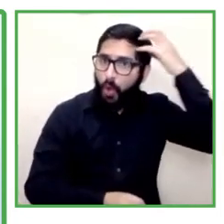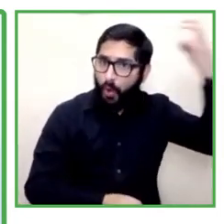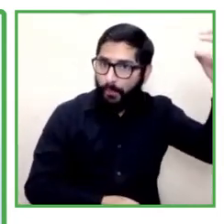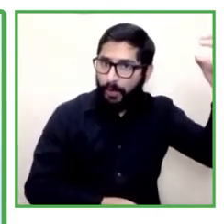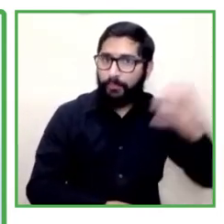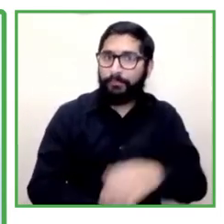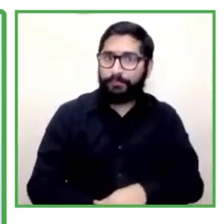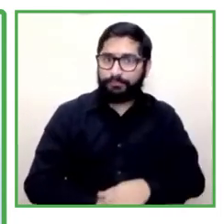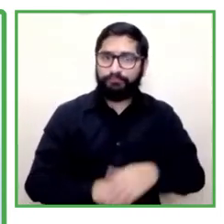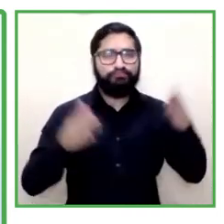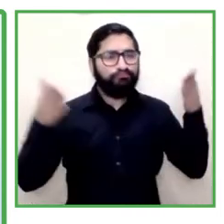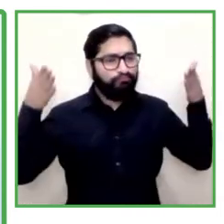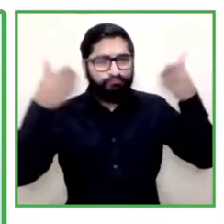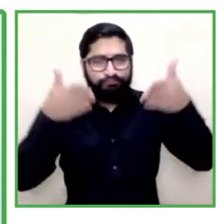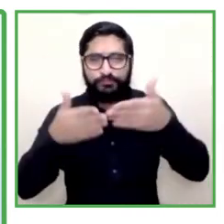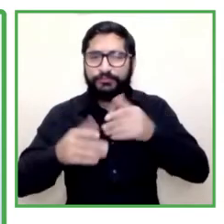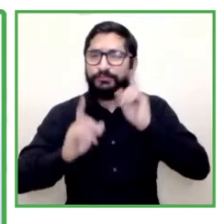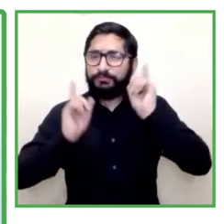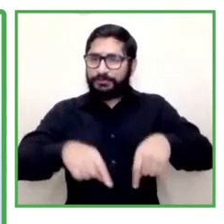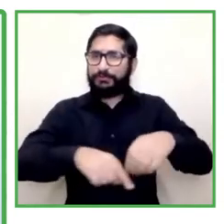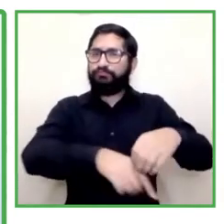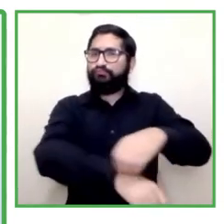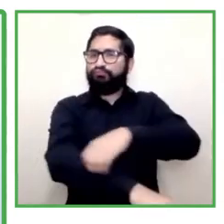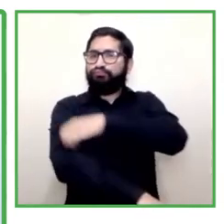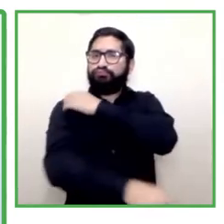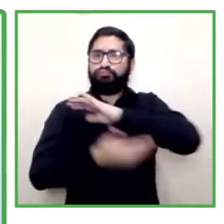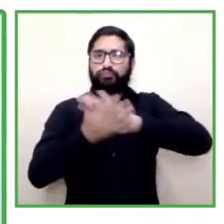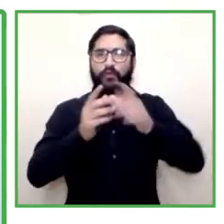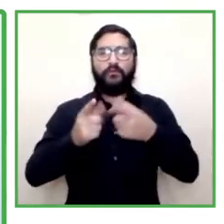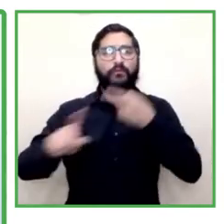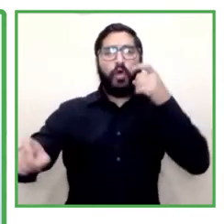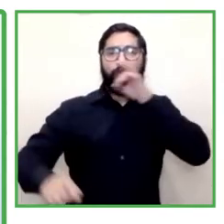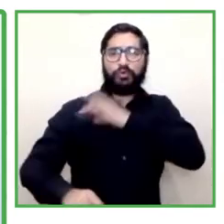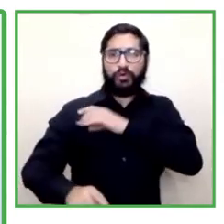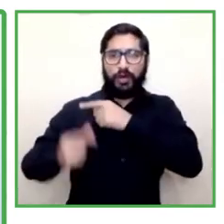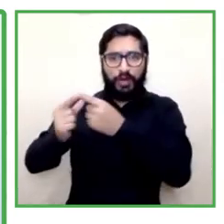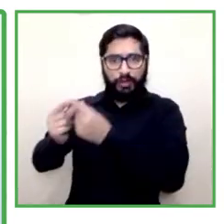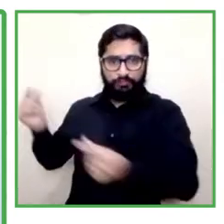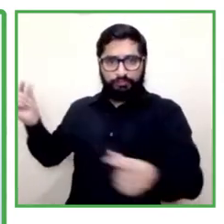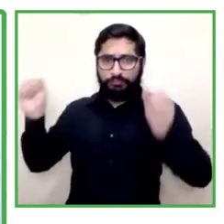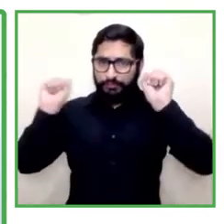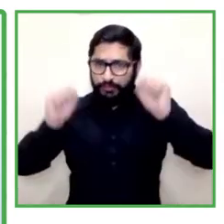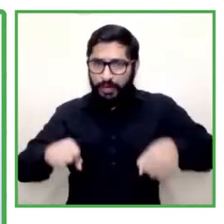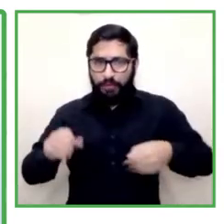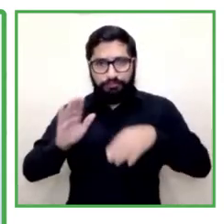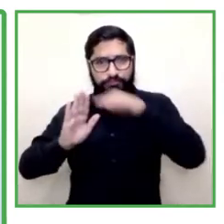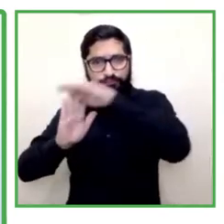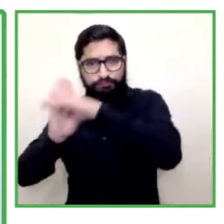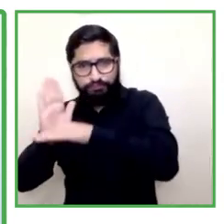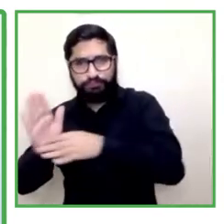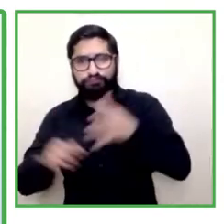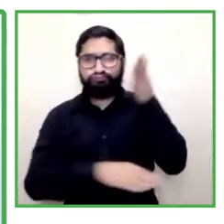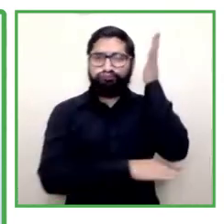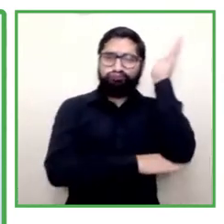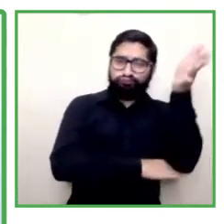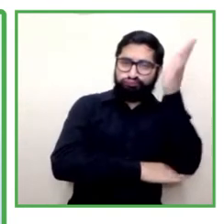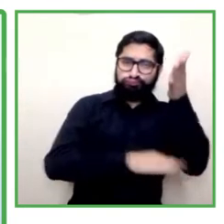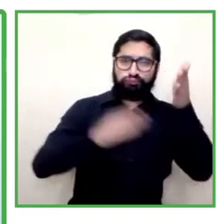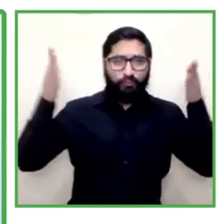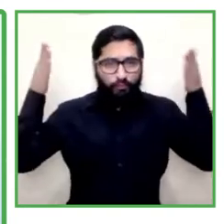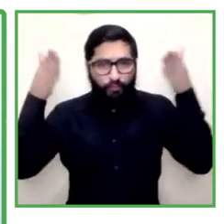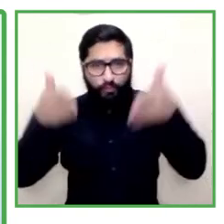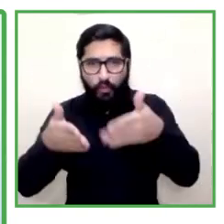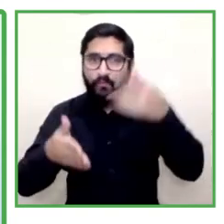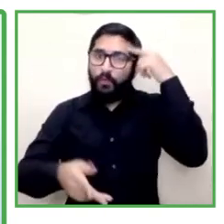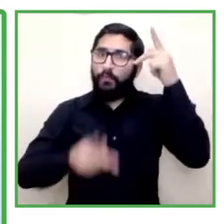provisions implementing actions and training programs with a focus on people's employability and